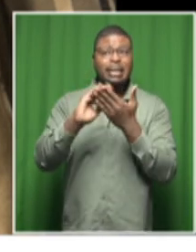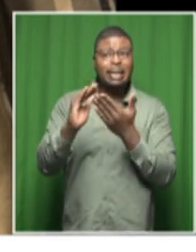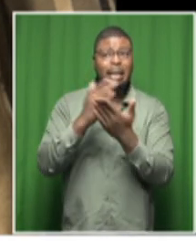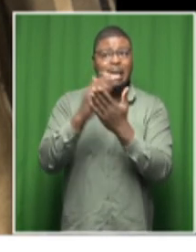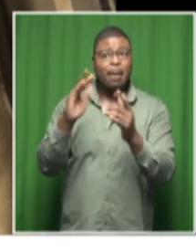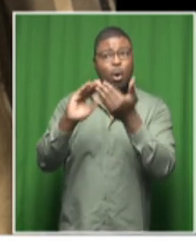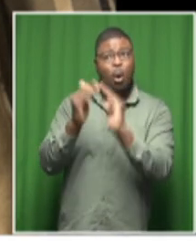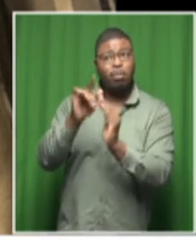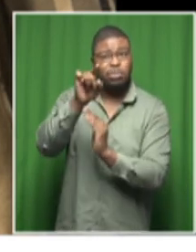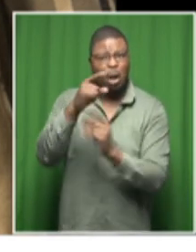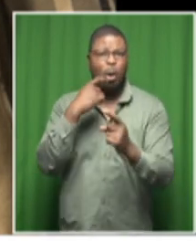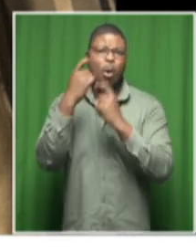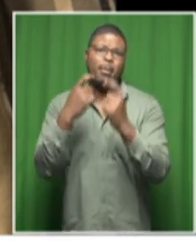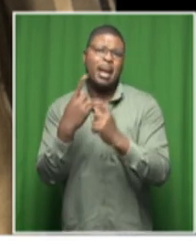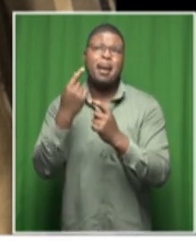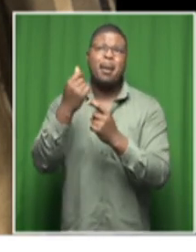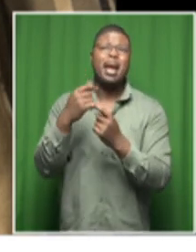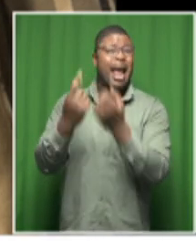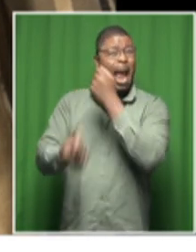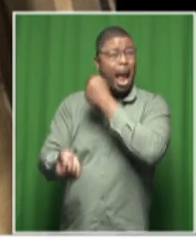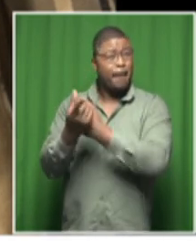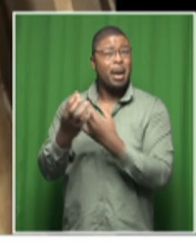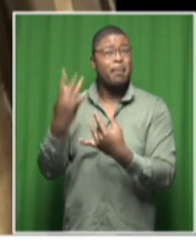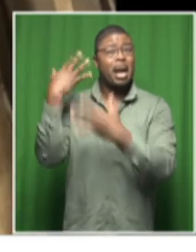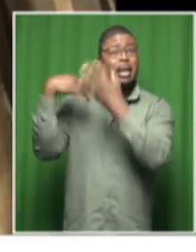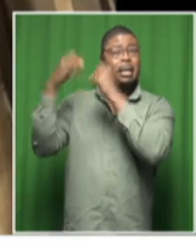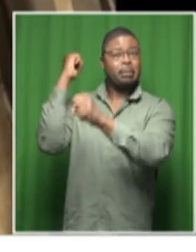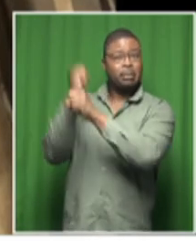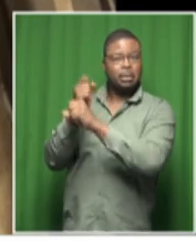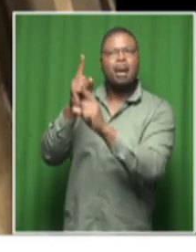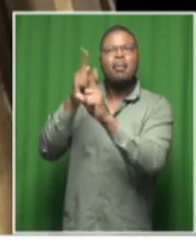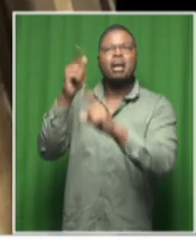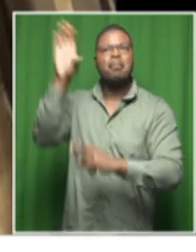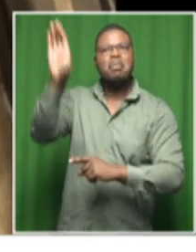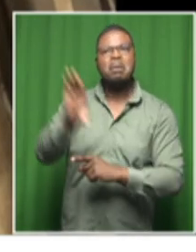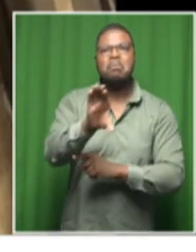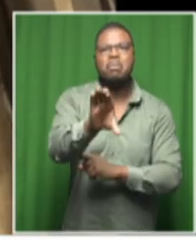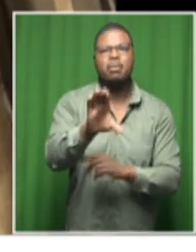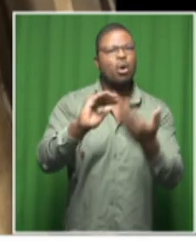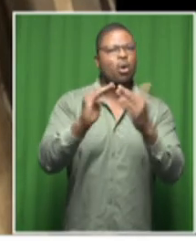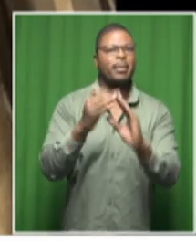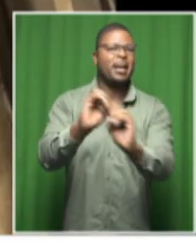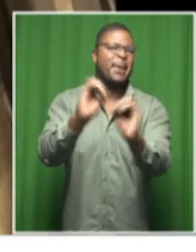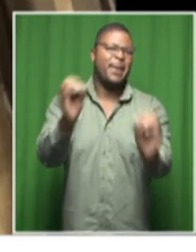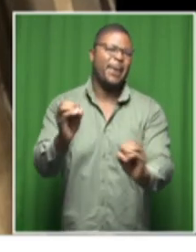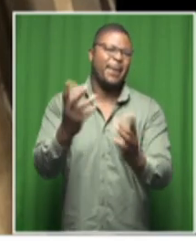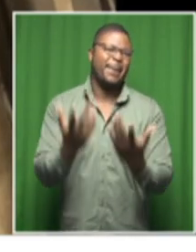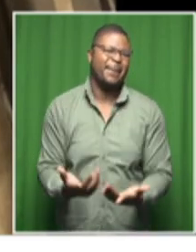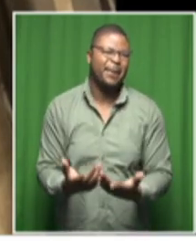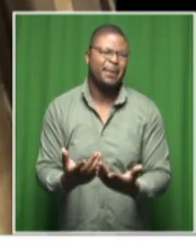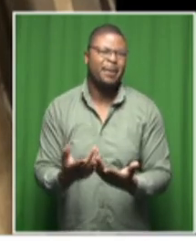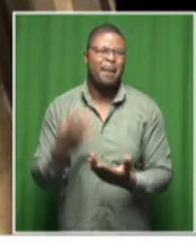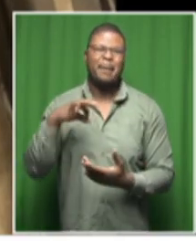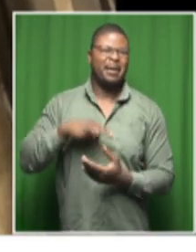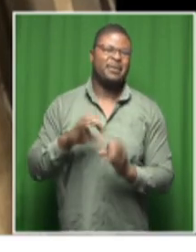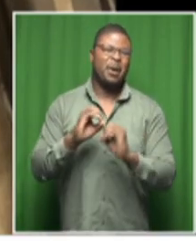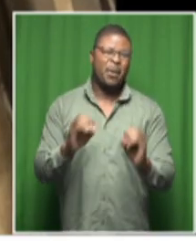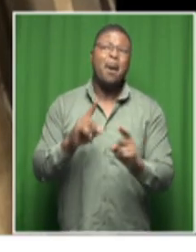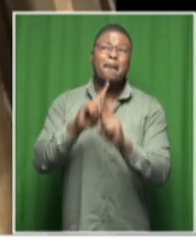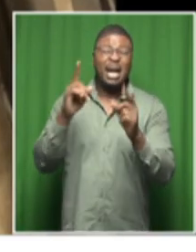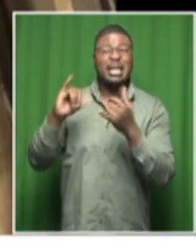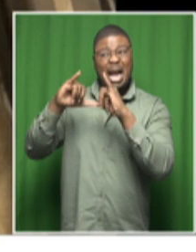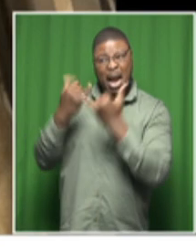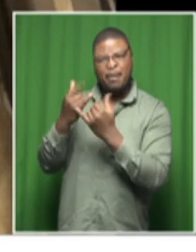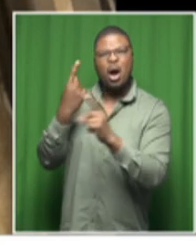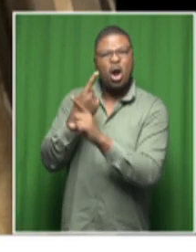since then it happened many years ago and the and and and and i think these are some of the the stories that our